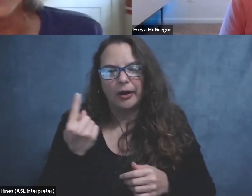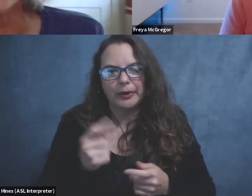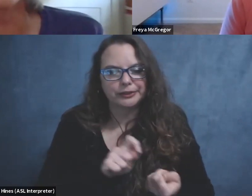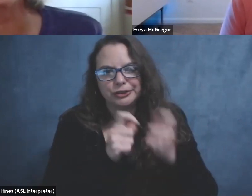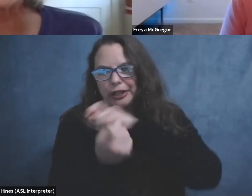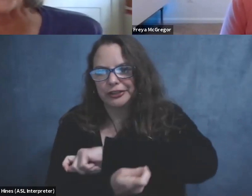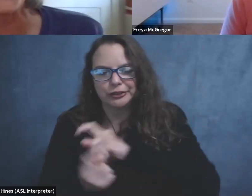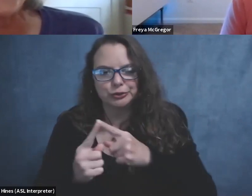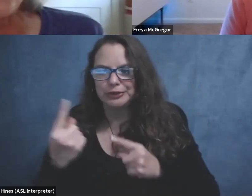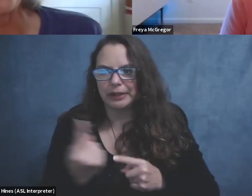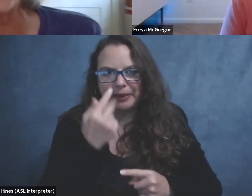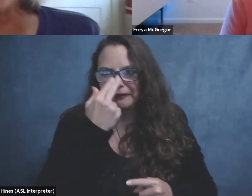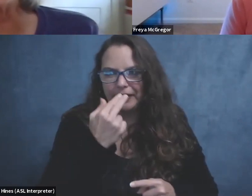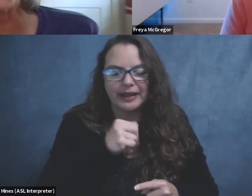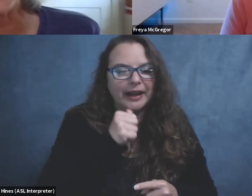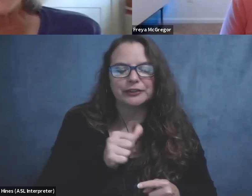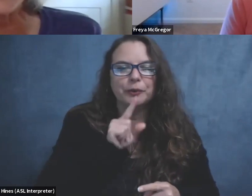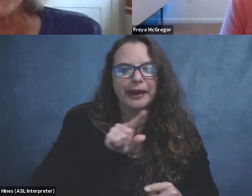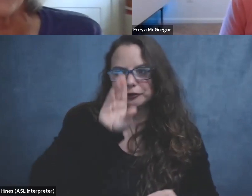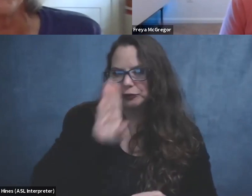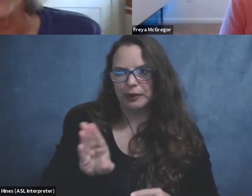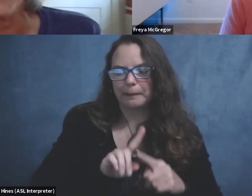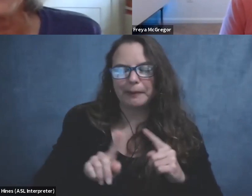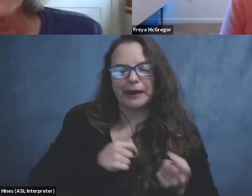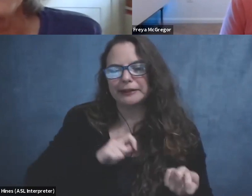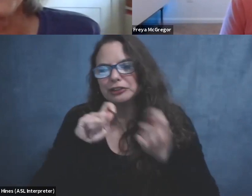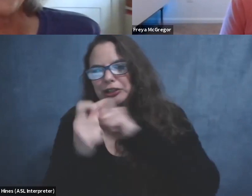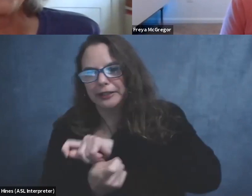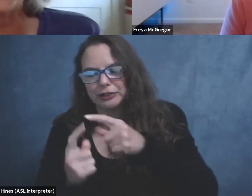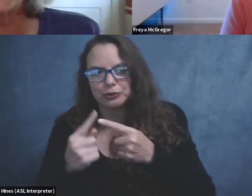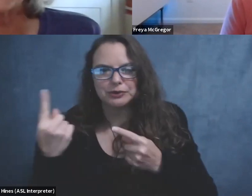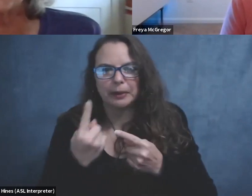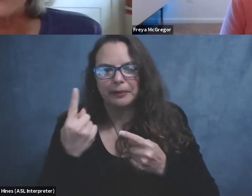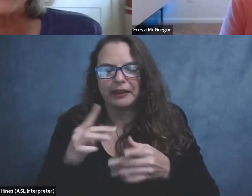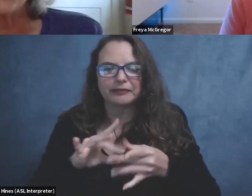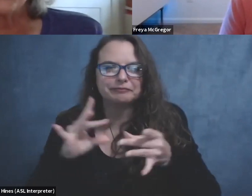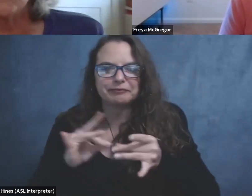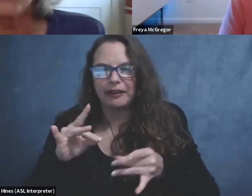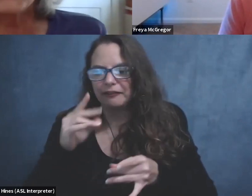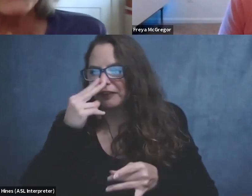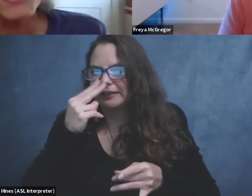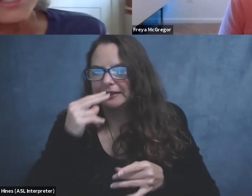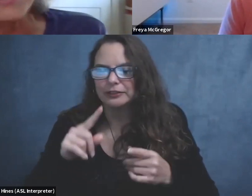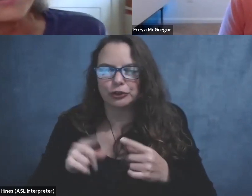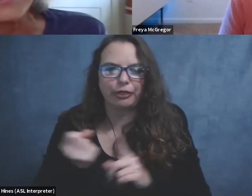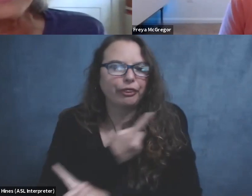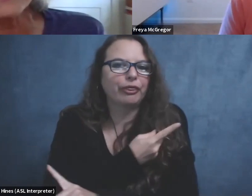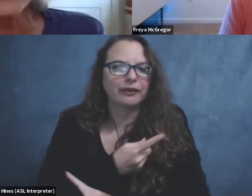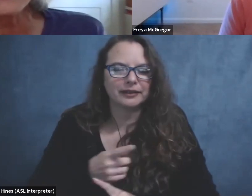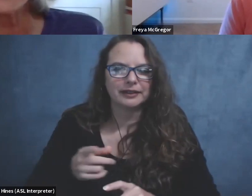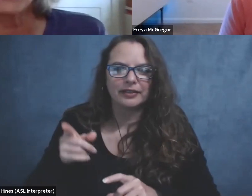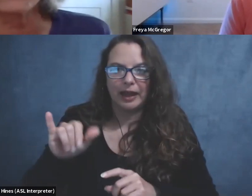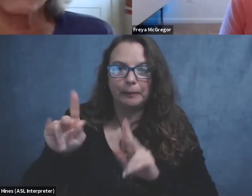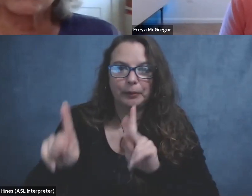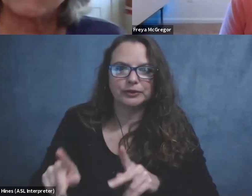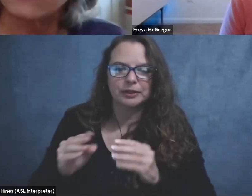funny. I don't answer, but I always turn it into something funny, um, just as a way to put the person at ease